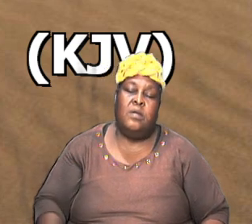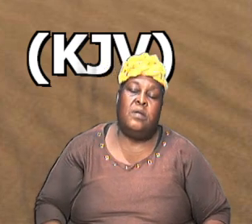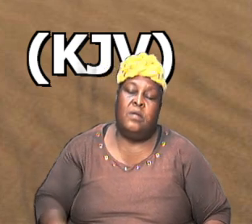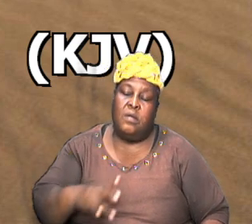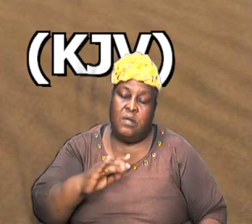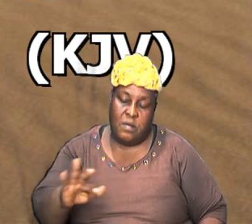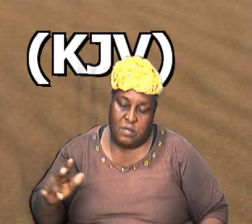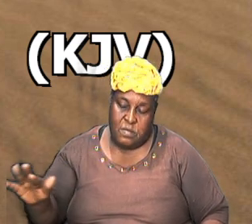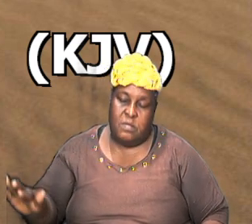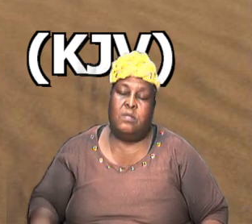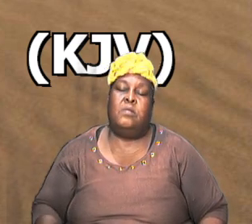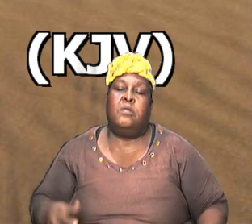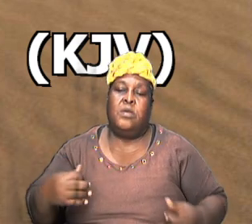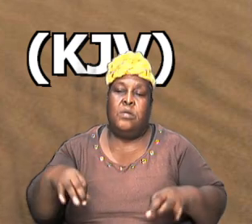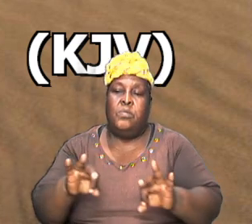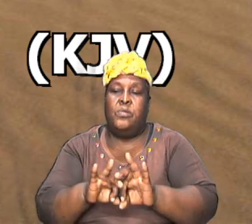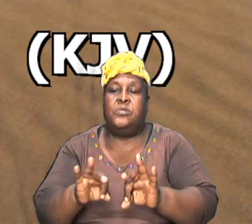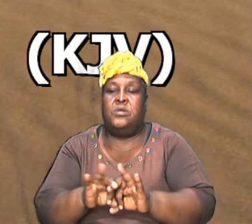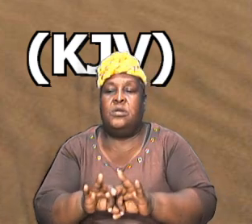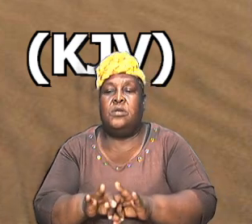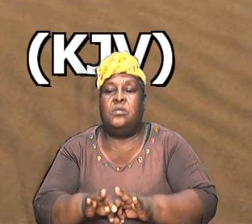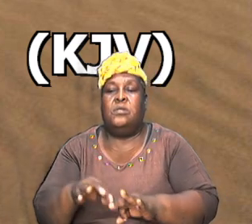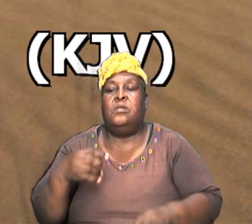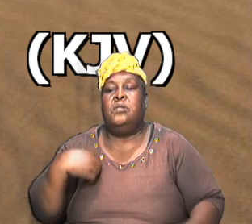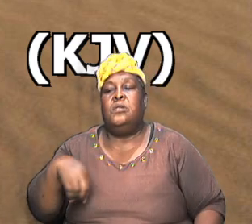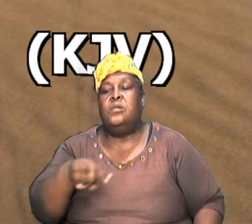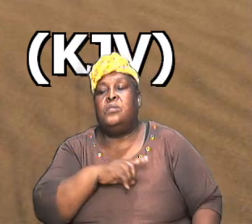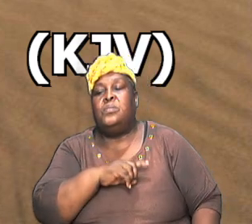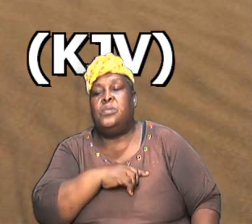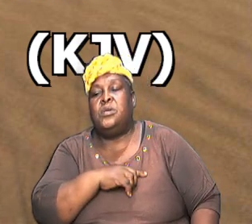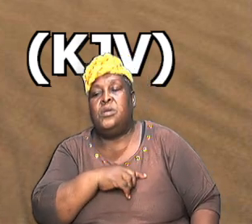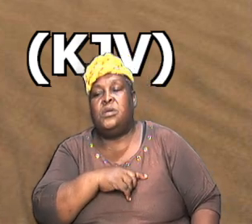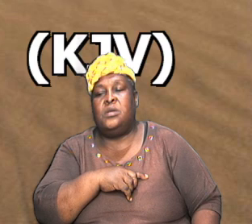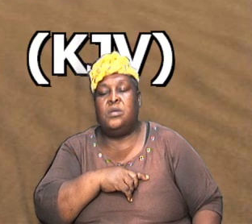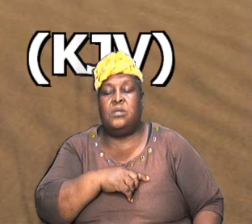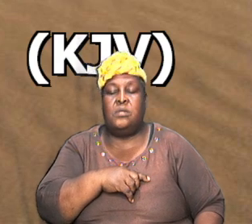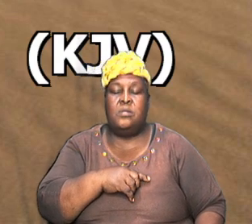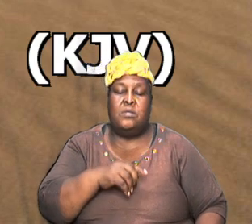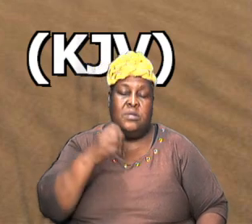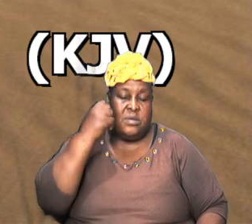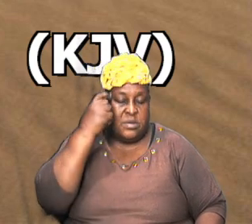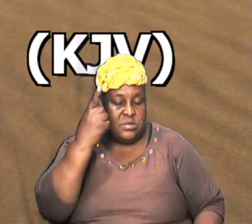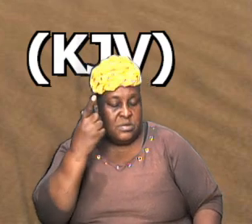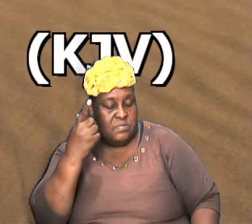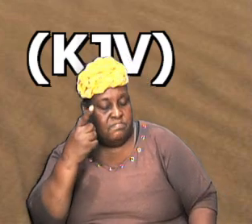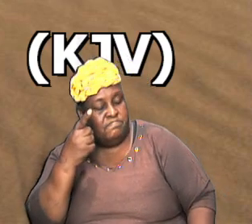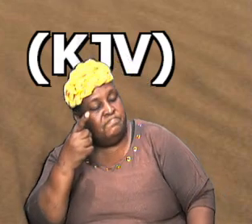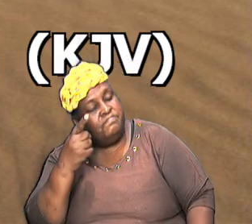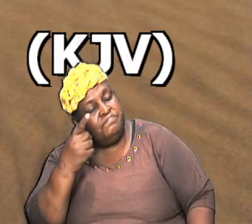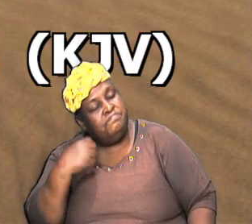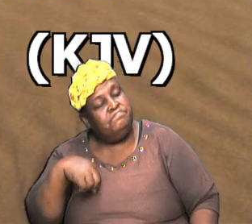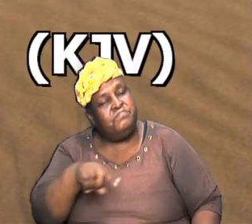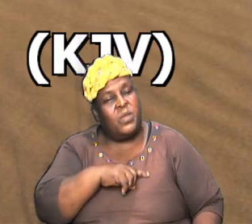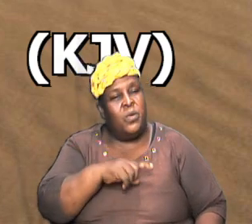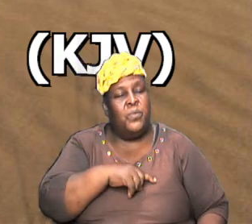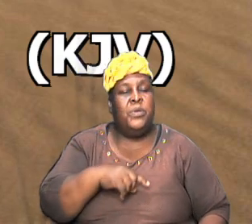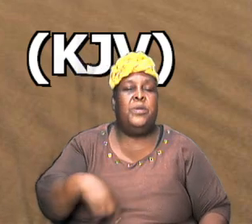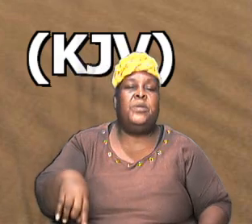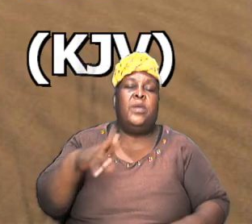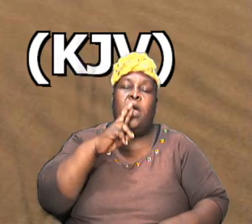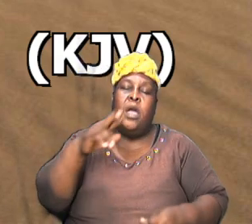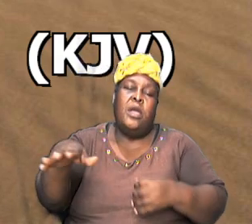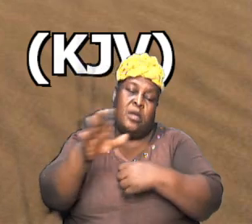it is important that we just grasp that and understand that we are covered